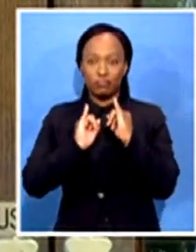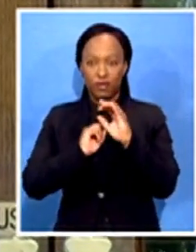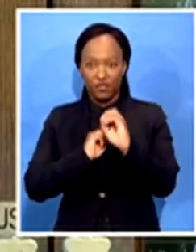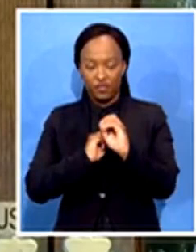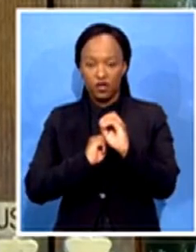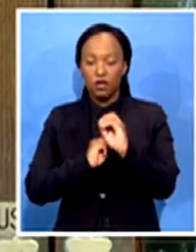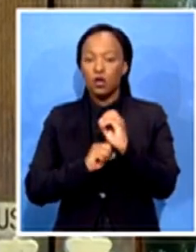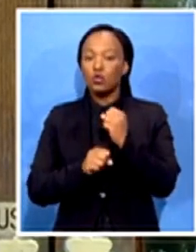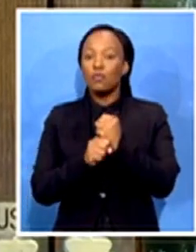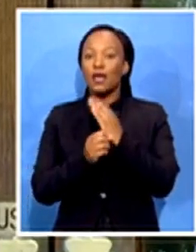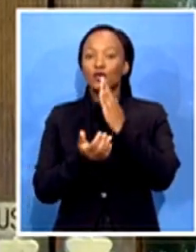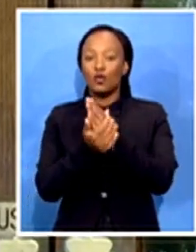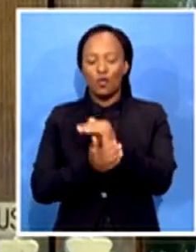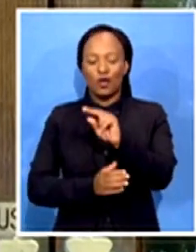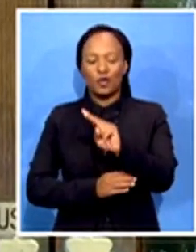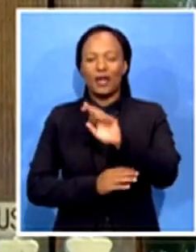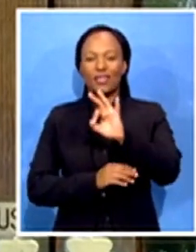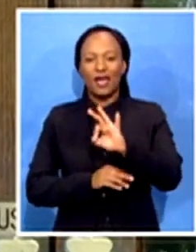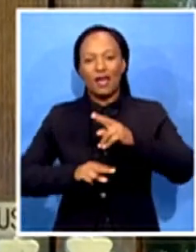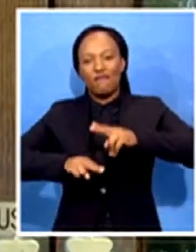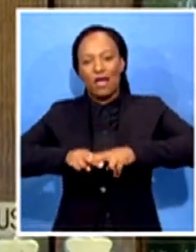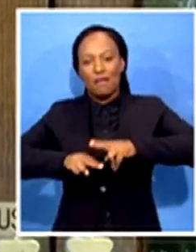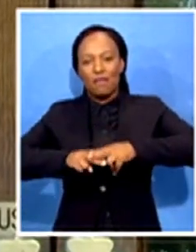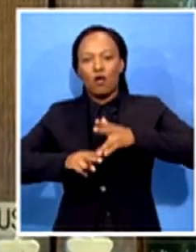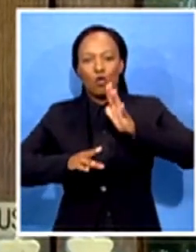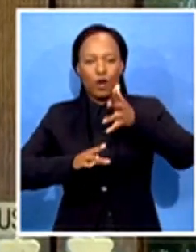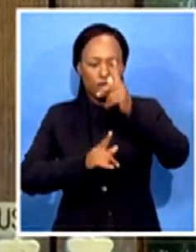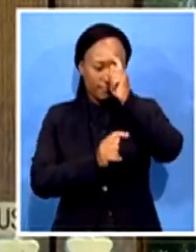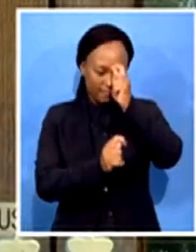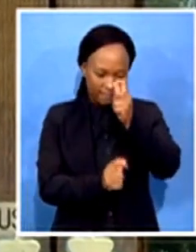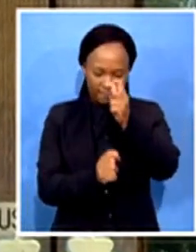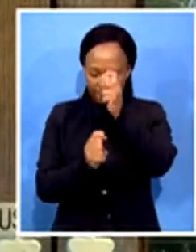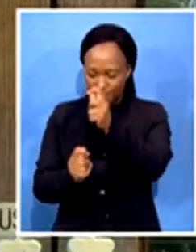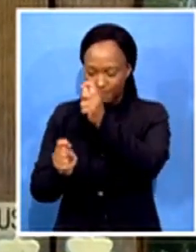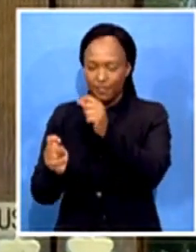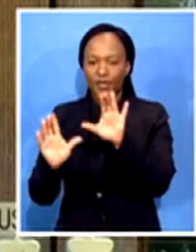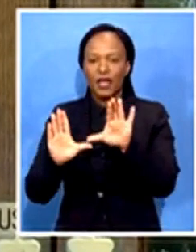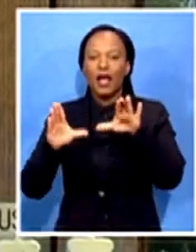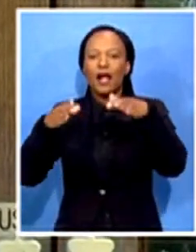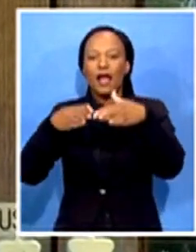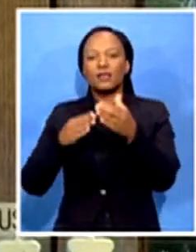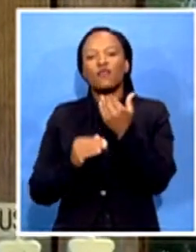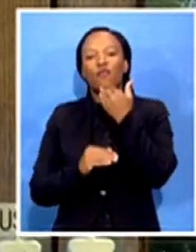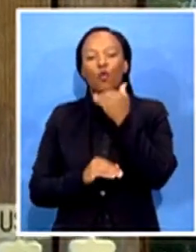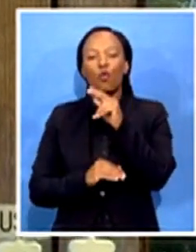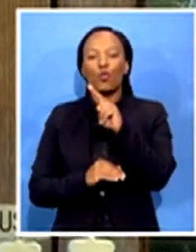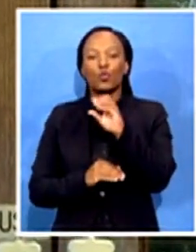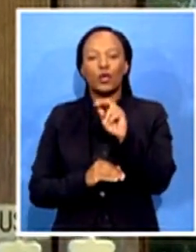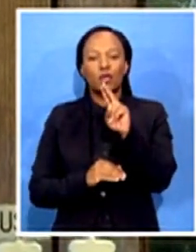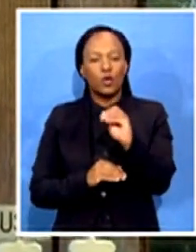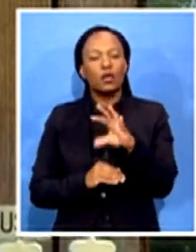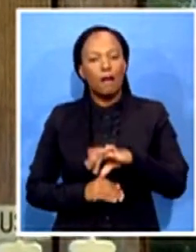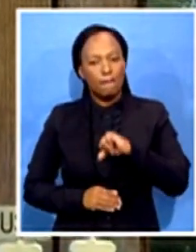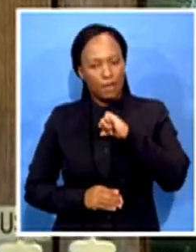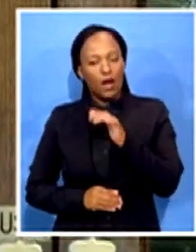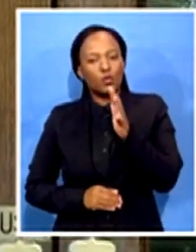we acknowledge and pay tribute to the class of 2020, because they have made us proud. They have been resilient under very